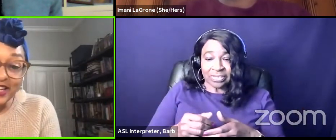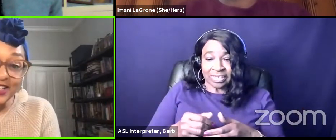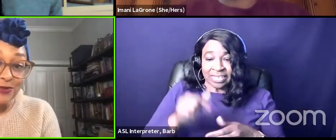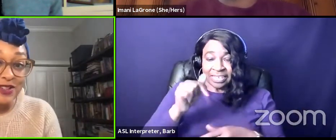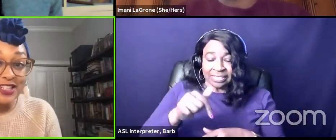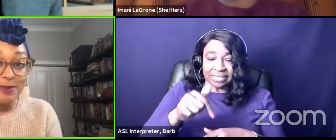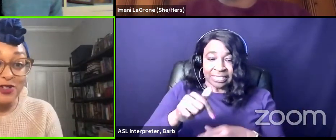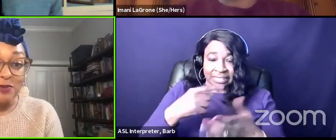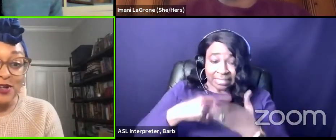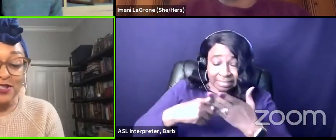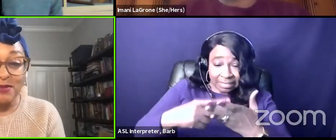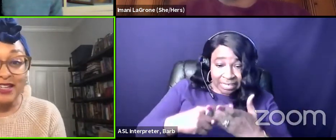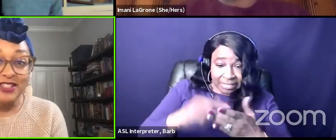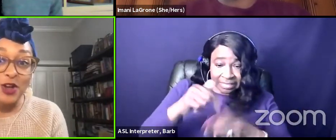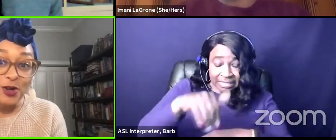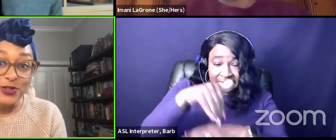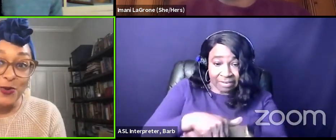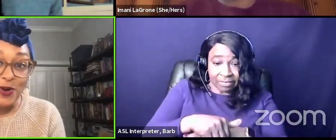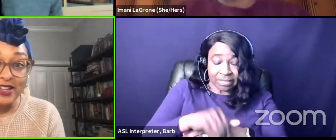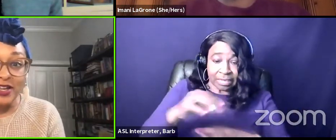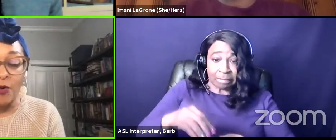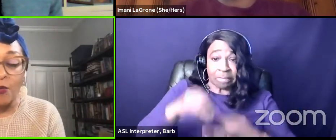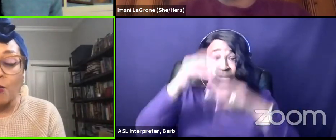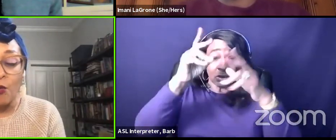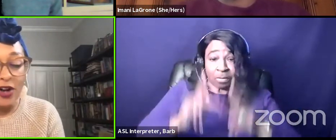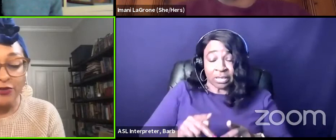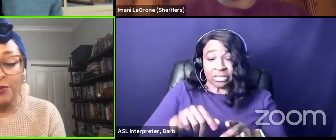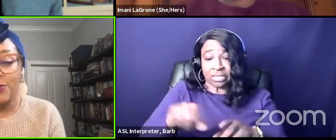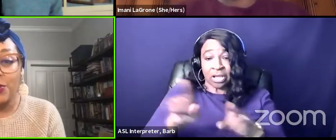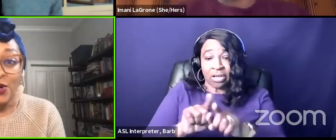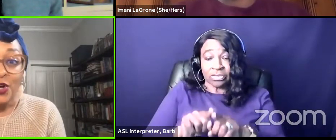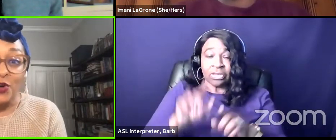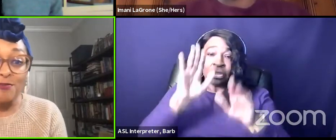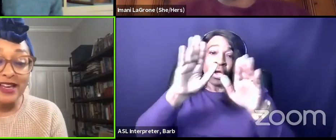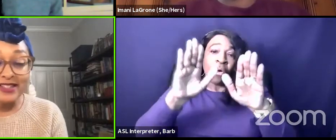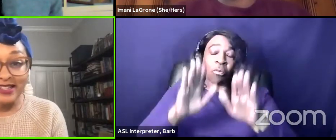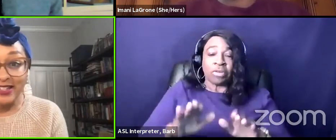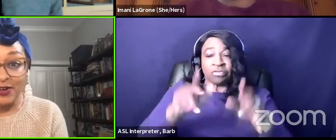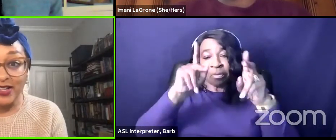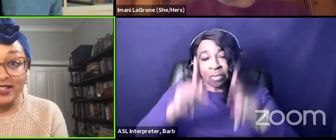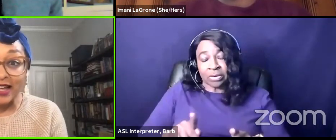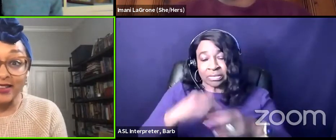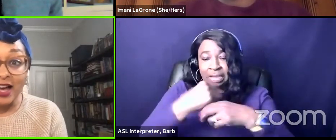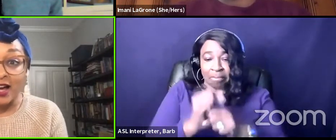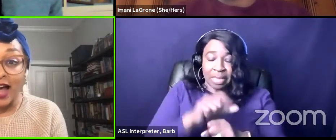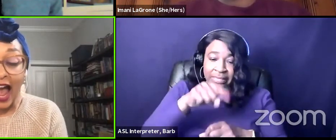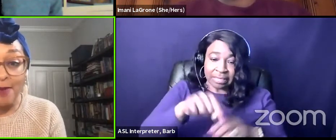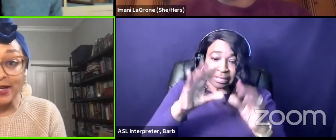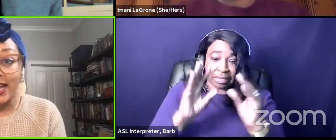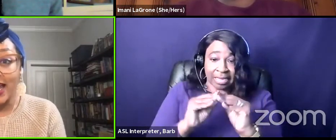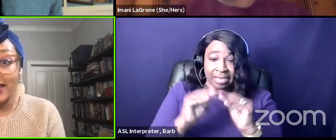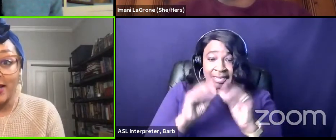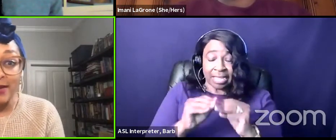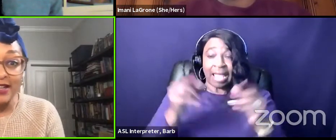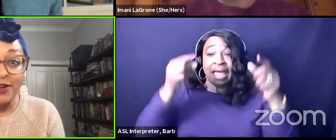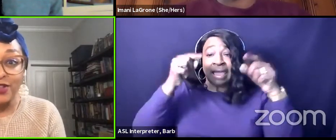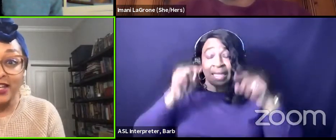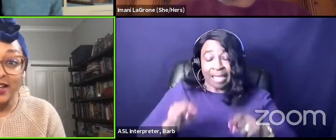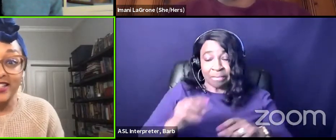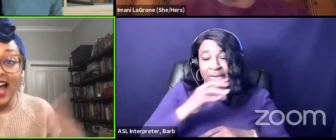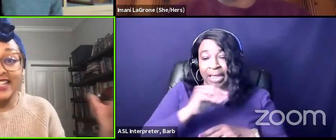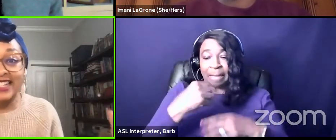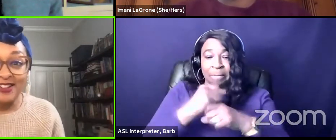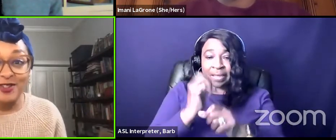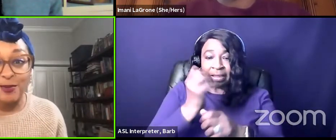this evening is a really special person because she's also one of the wonderful people who makes this series uh happen and and makes